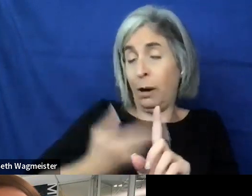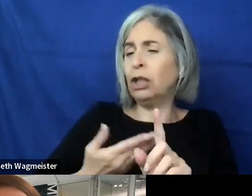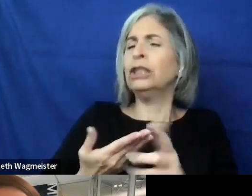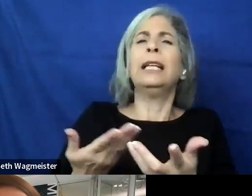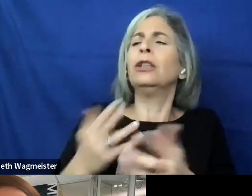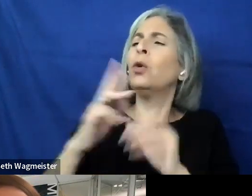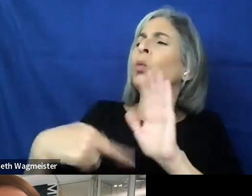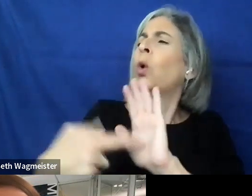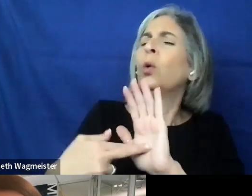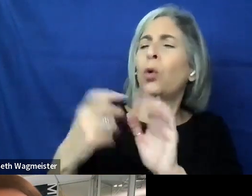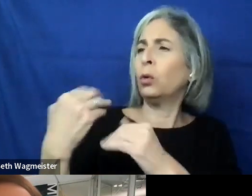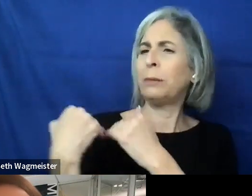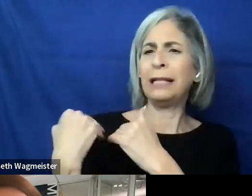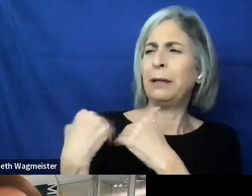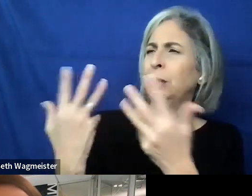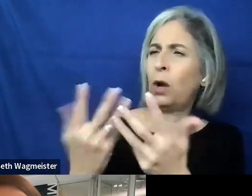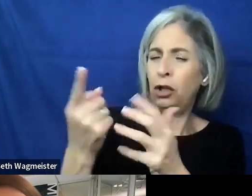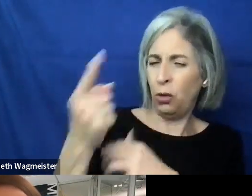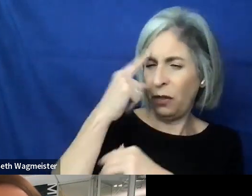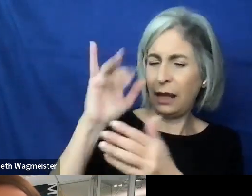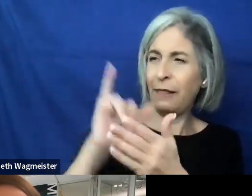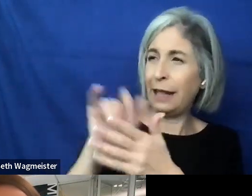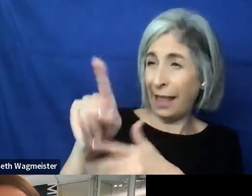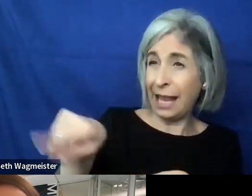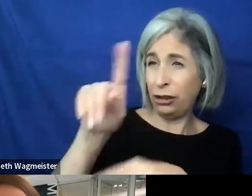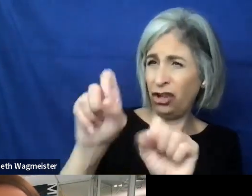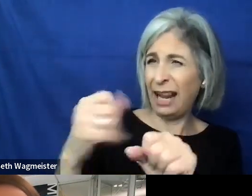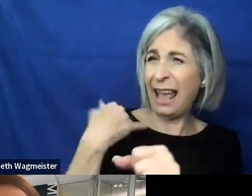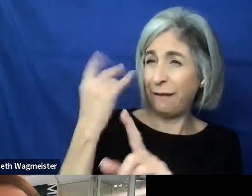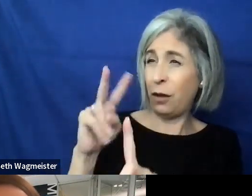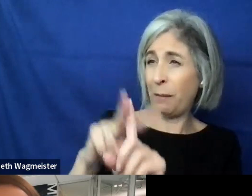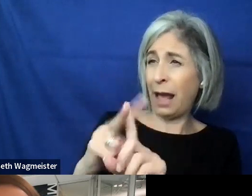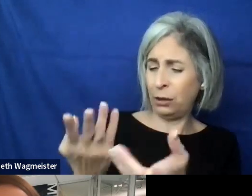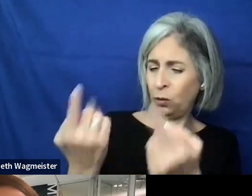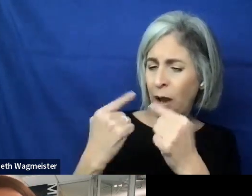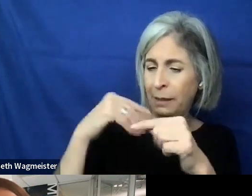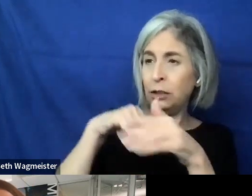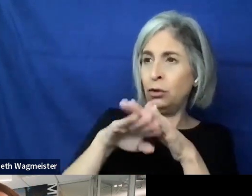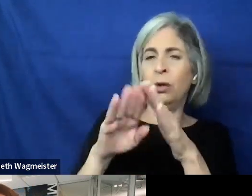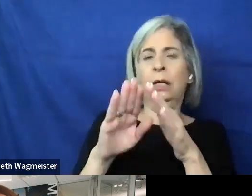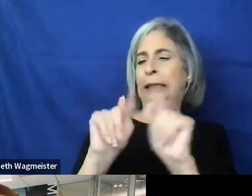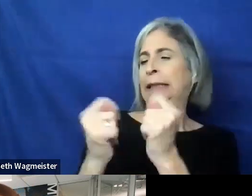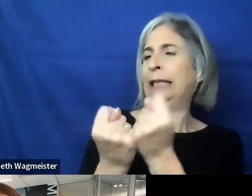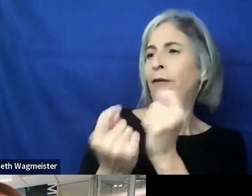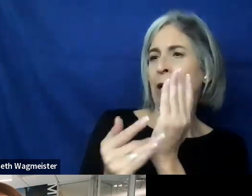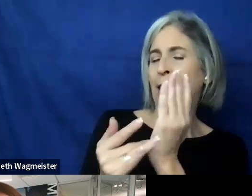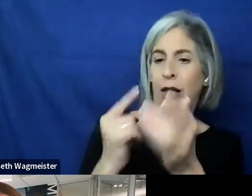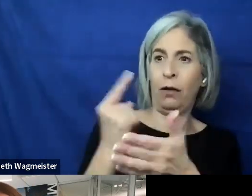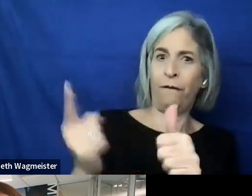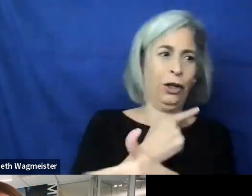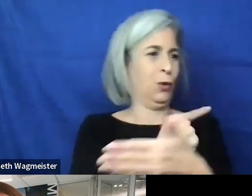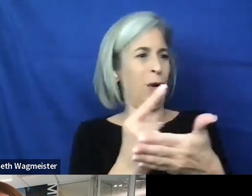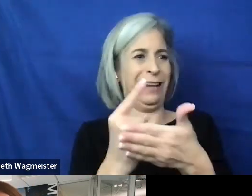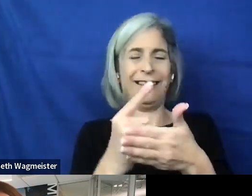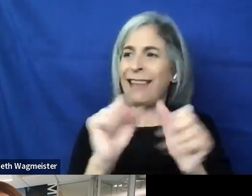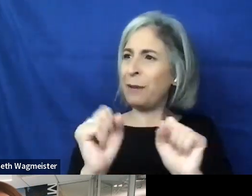roles or responsibilities that you think somebody might have for, to come in, roll into a technical team on week one, and be